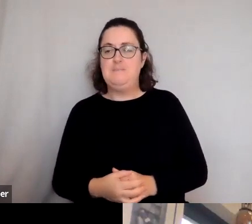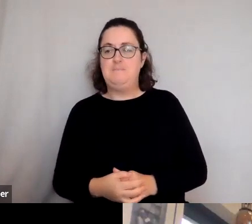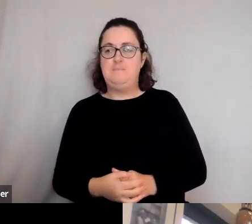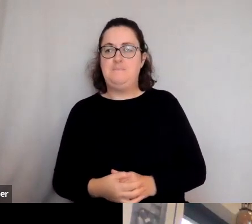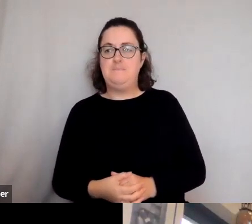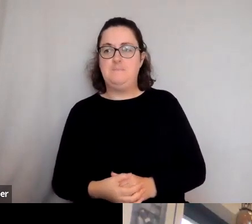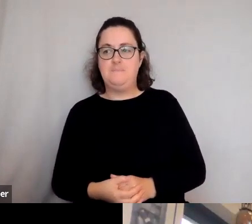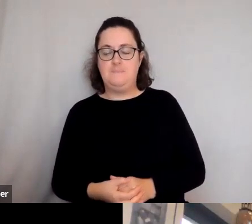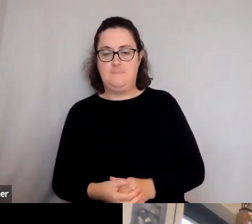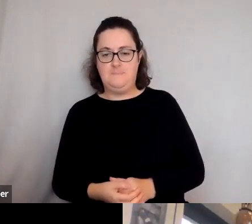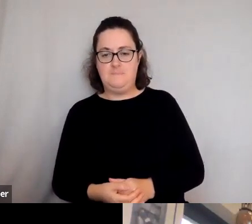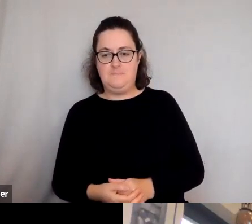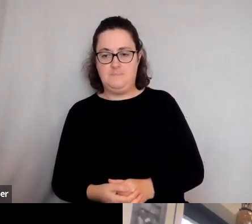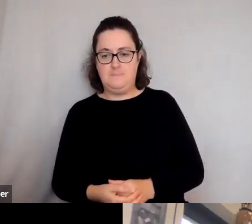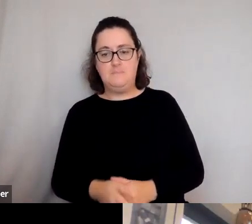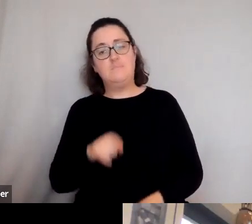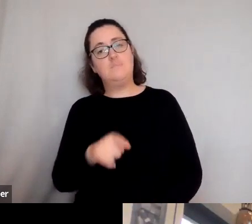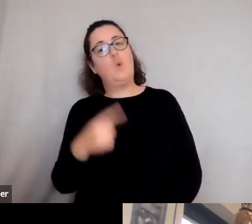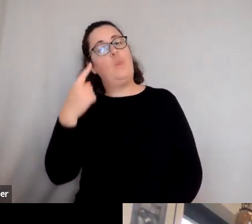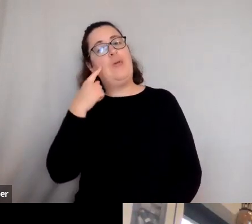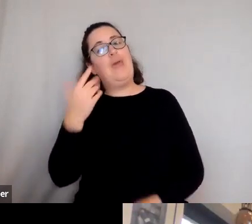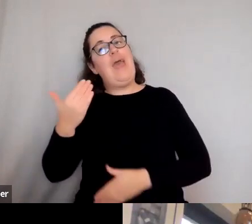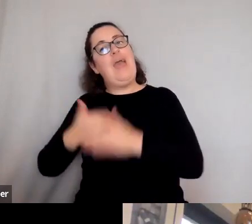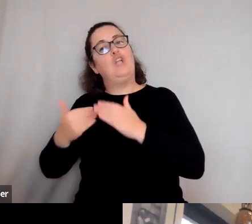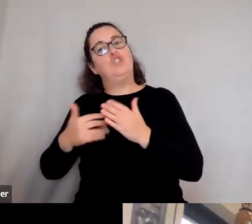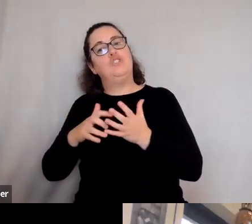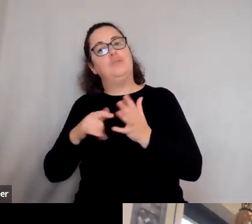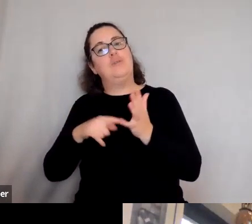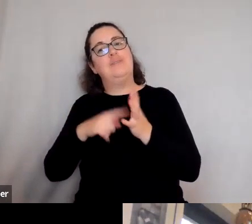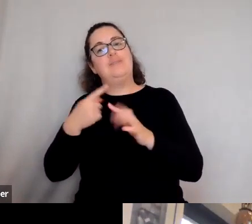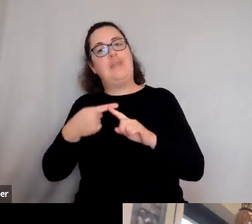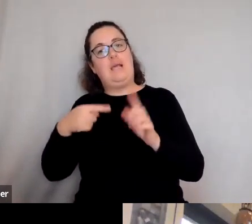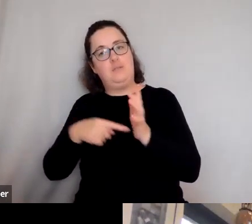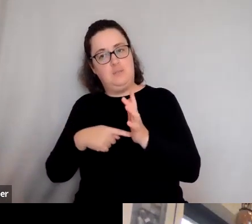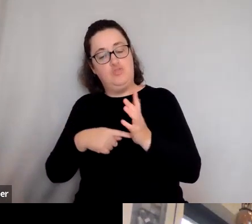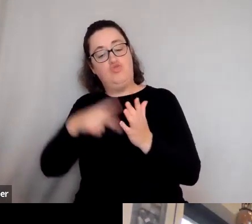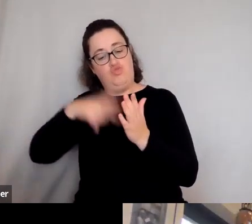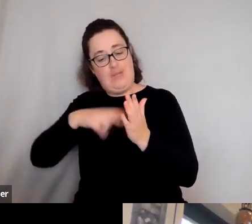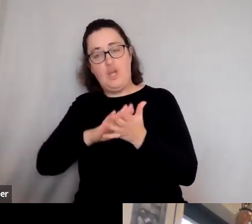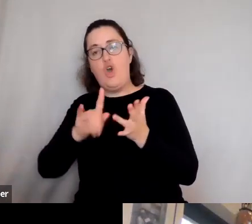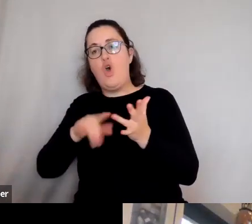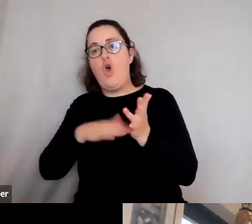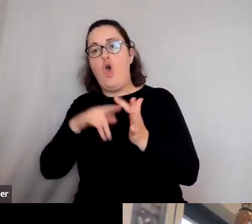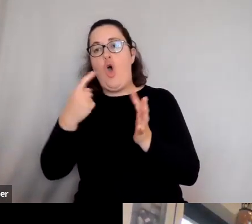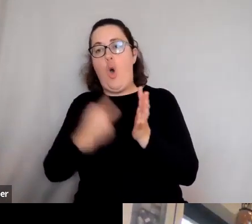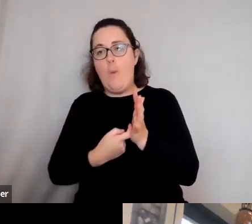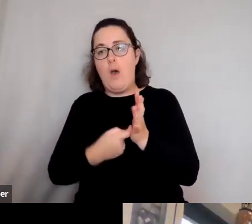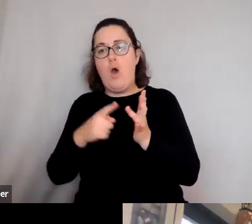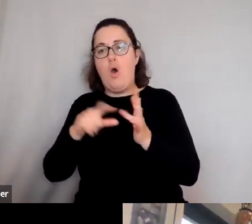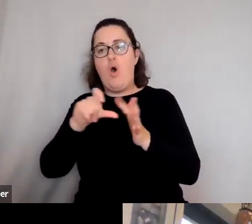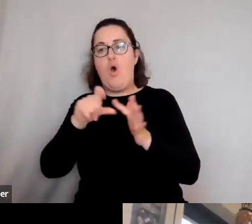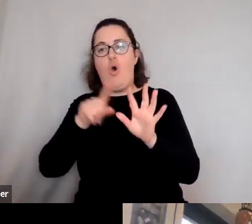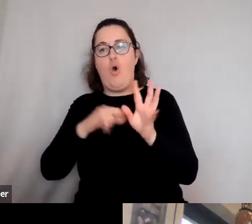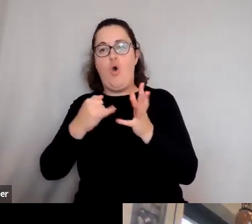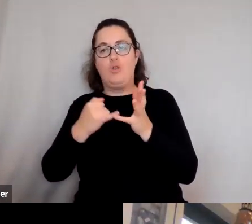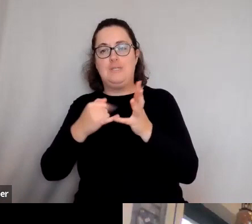um, if you're thinking of an ancient text. Go and read Homer's odyssey. Uh, there's loads and loads of translations, very